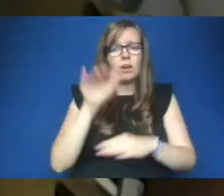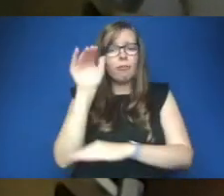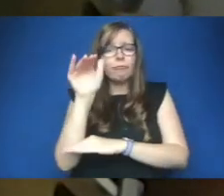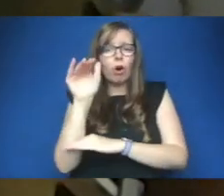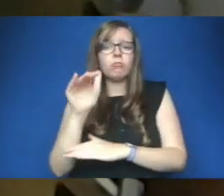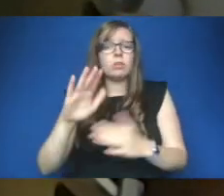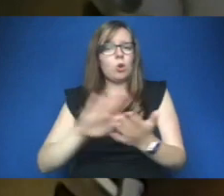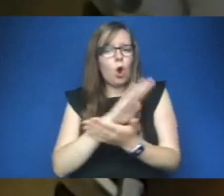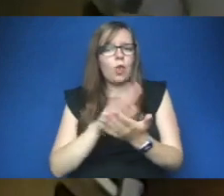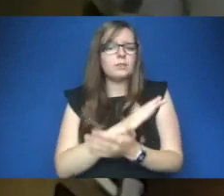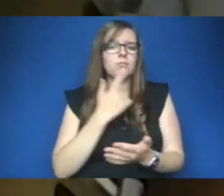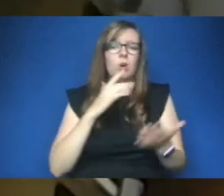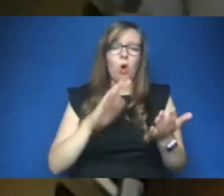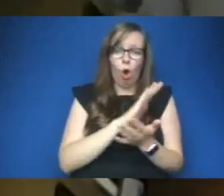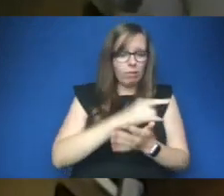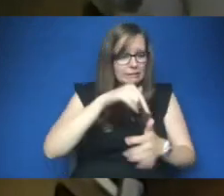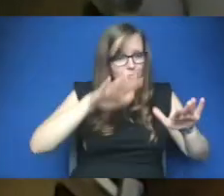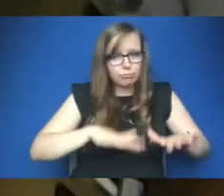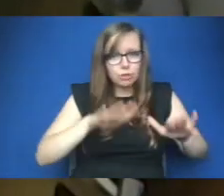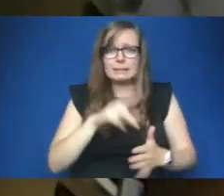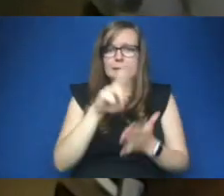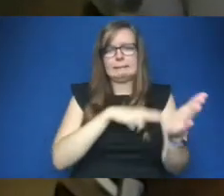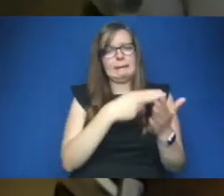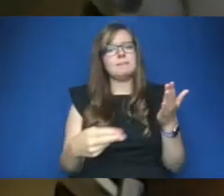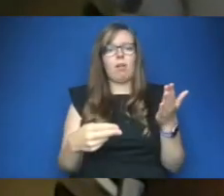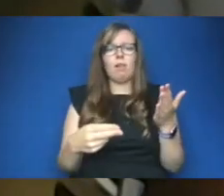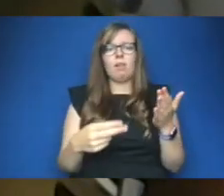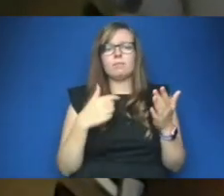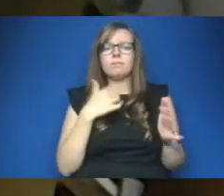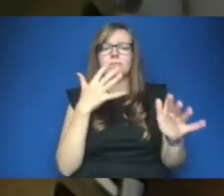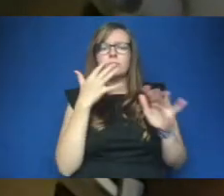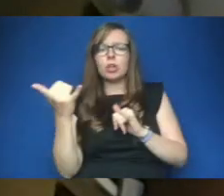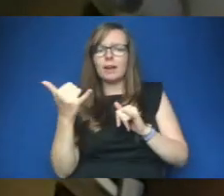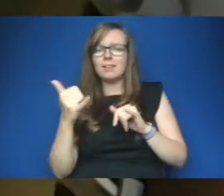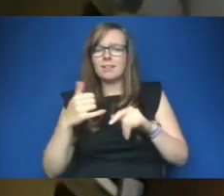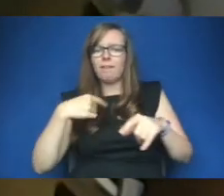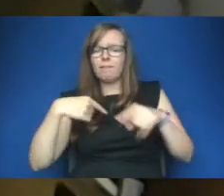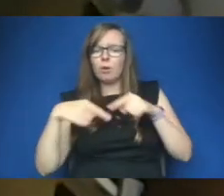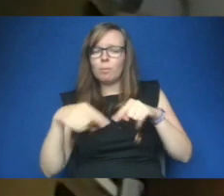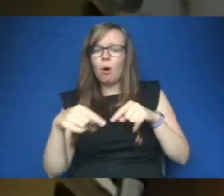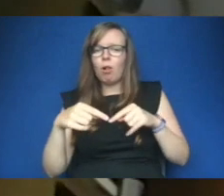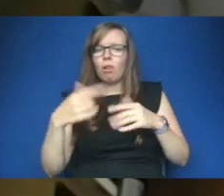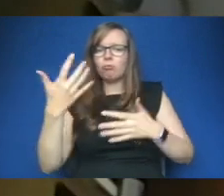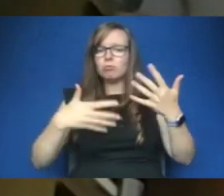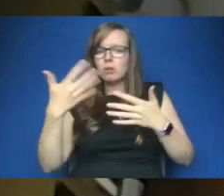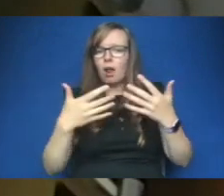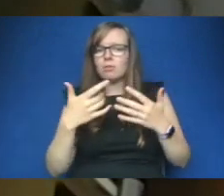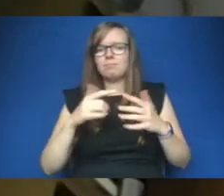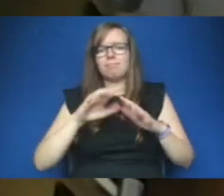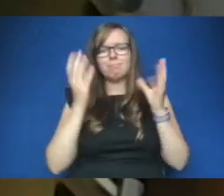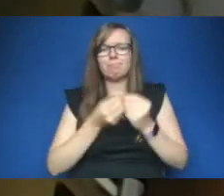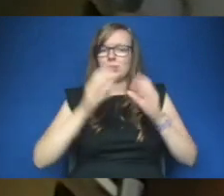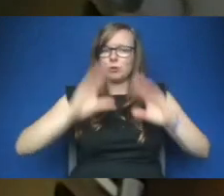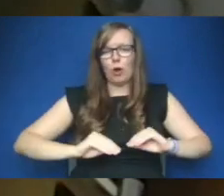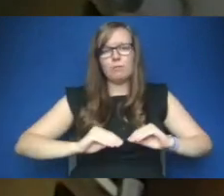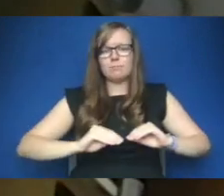cancelled mass at the afternoon richard checking the football results at 45 stopped and even in that small hole in my weekend i've not